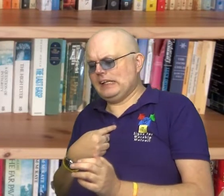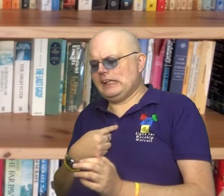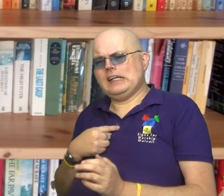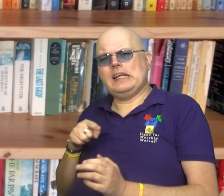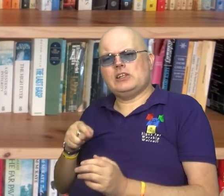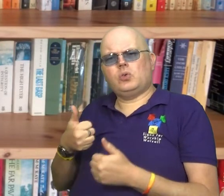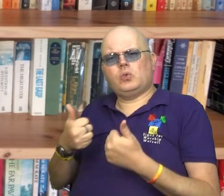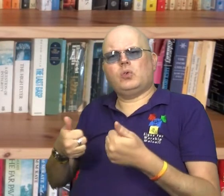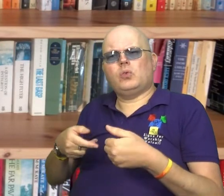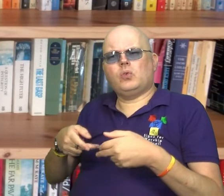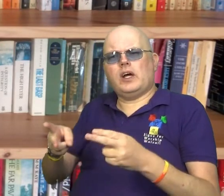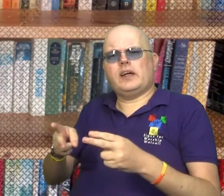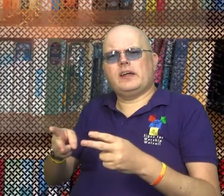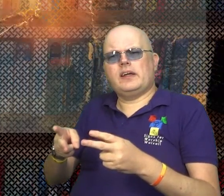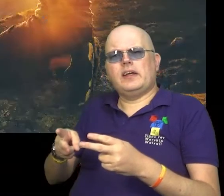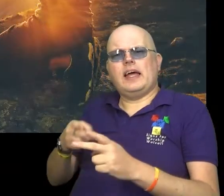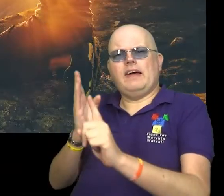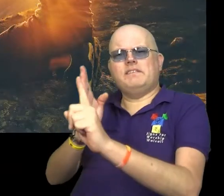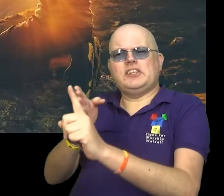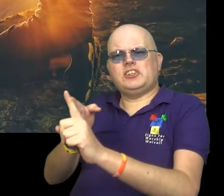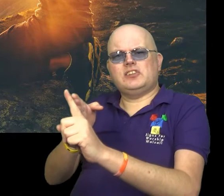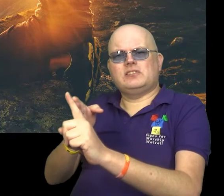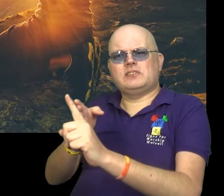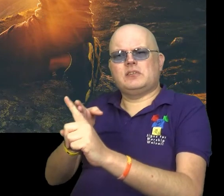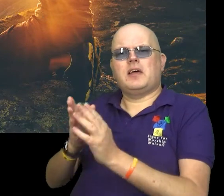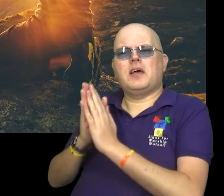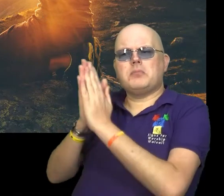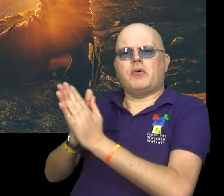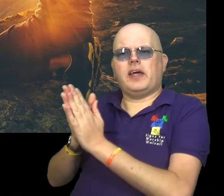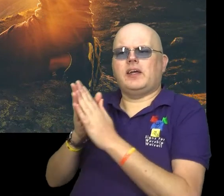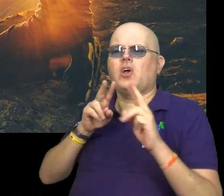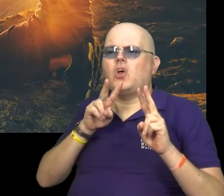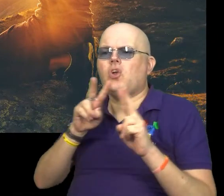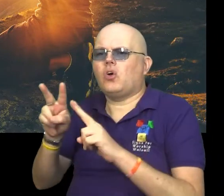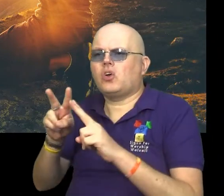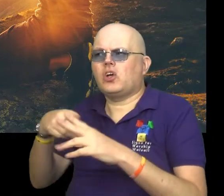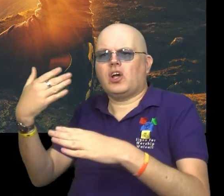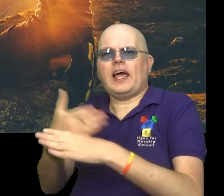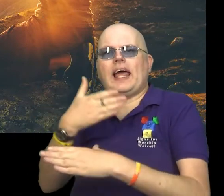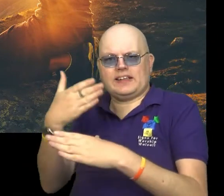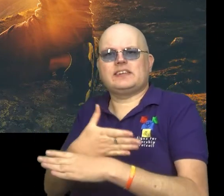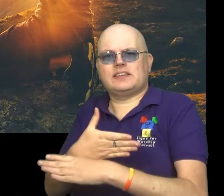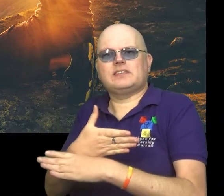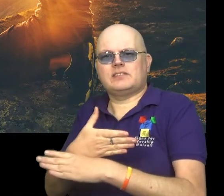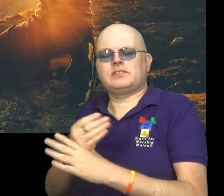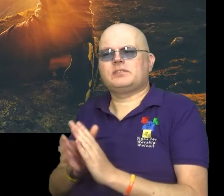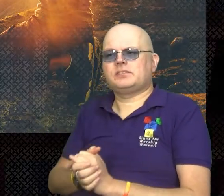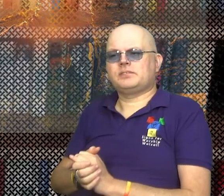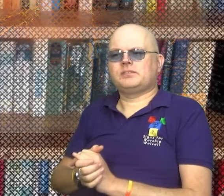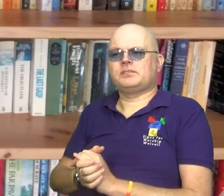perhaps is a really good way of structuring our mission. Pray, look, act.